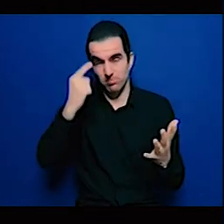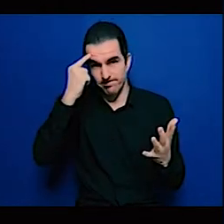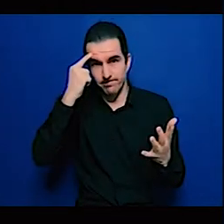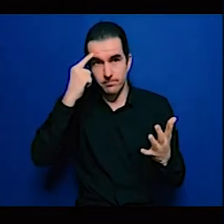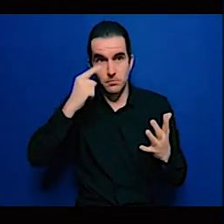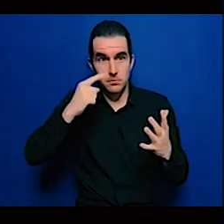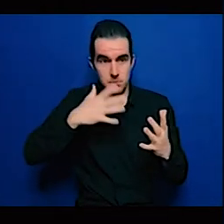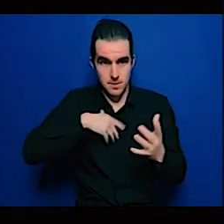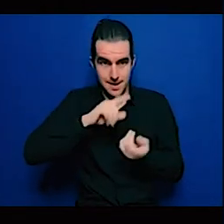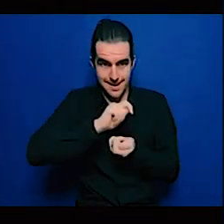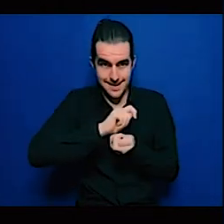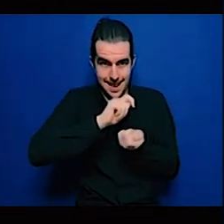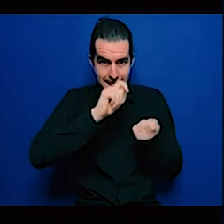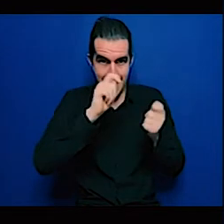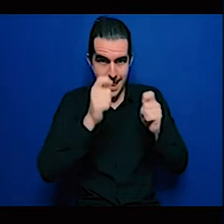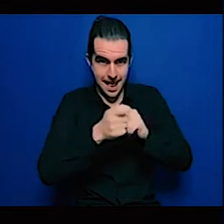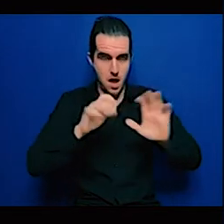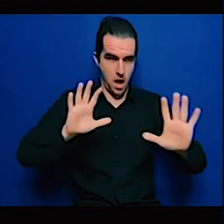has